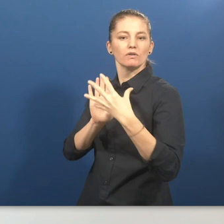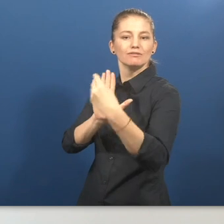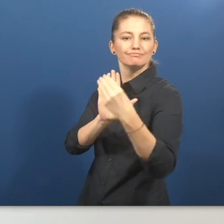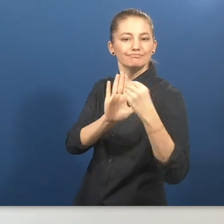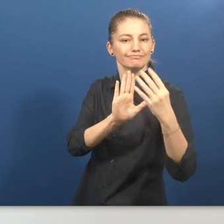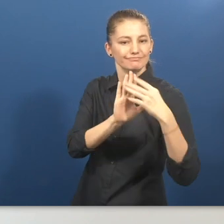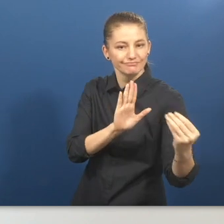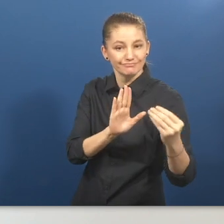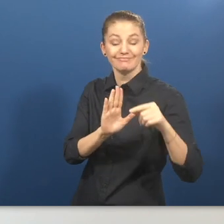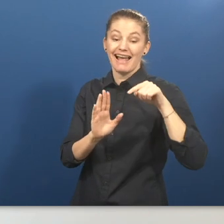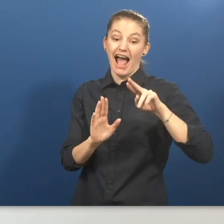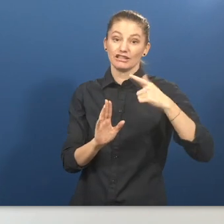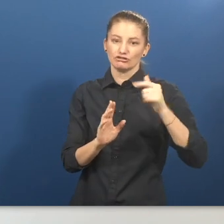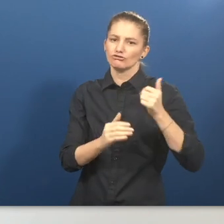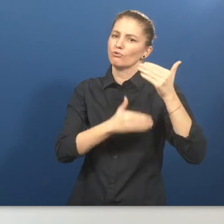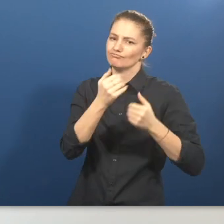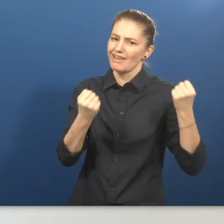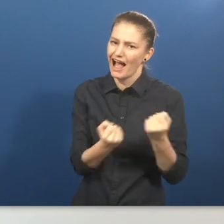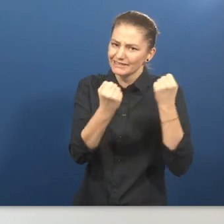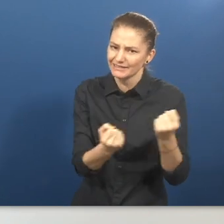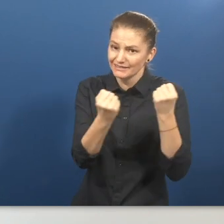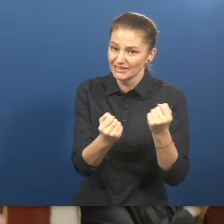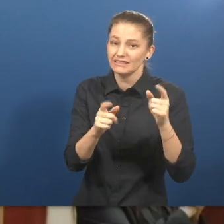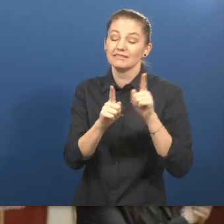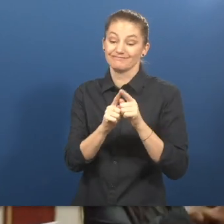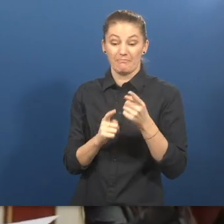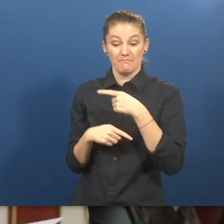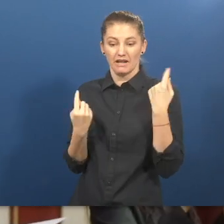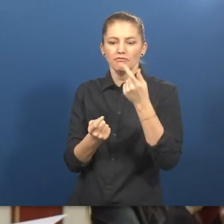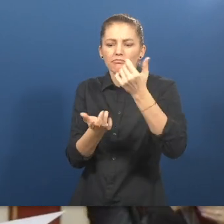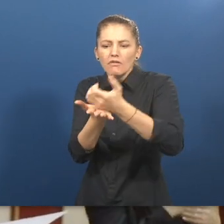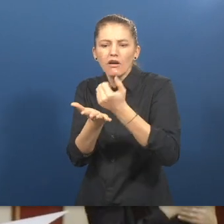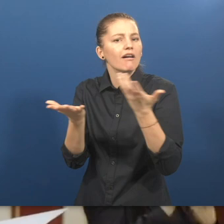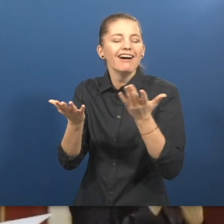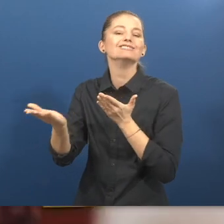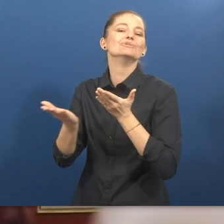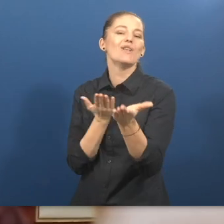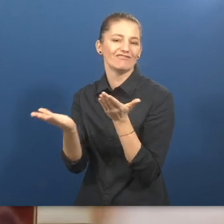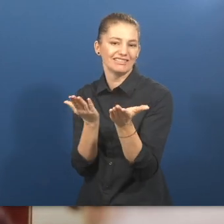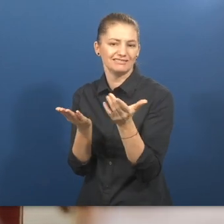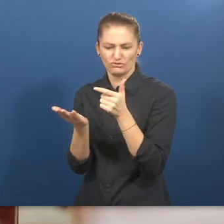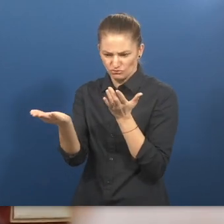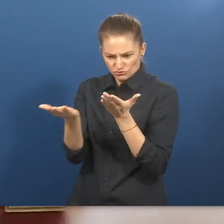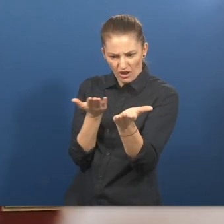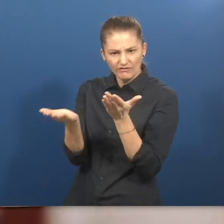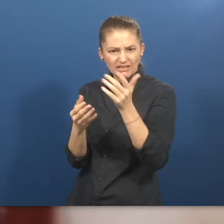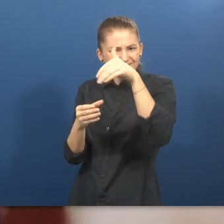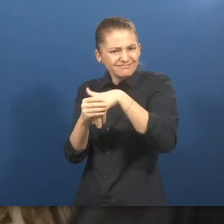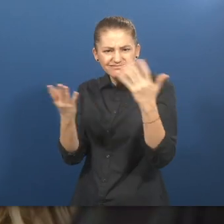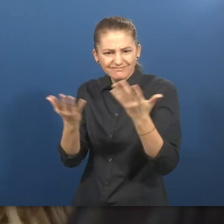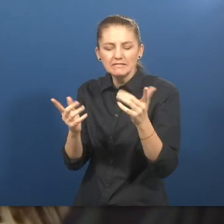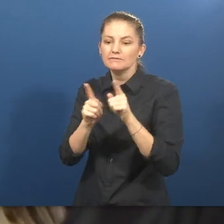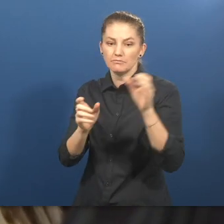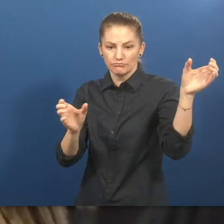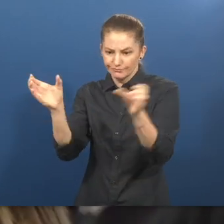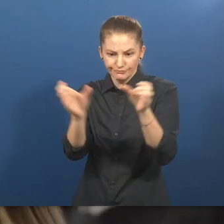constant and regular income thanks to our services our dominant revenue streams our recruitment